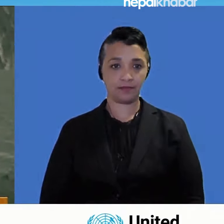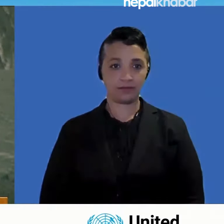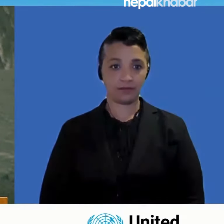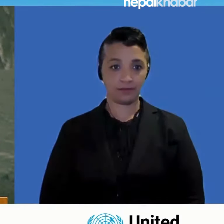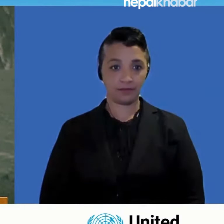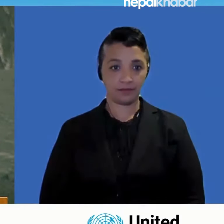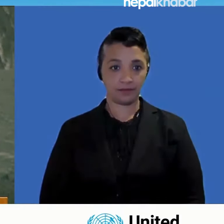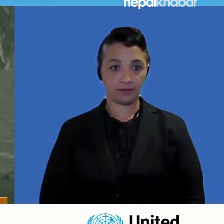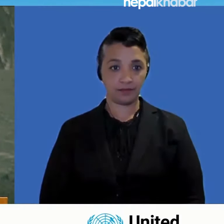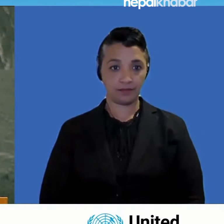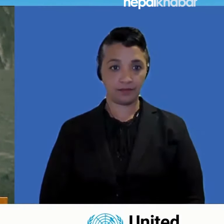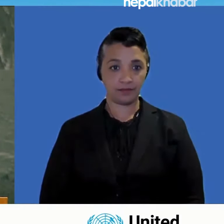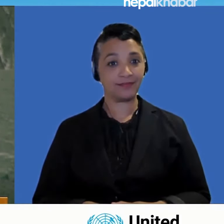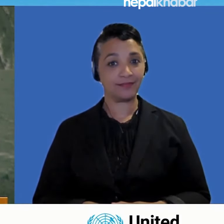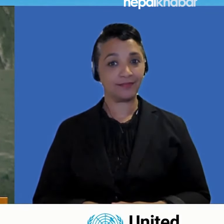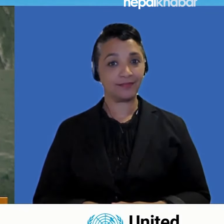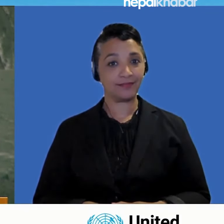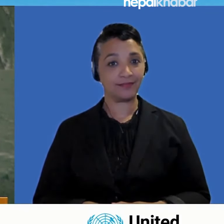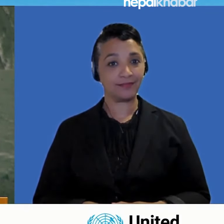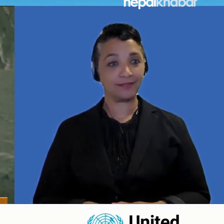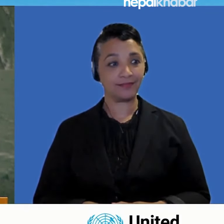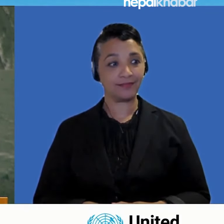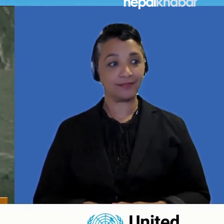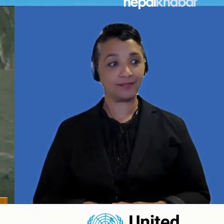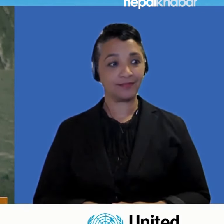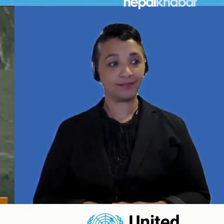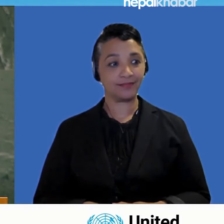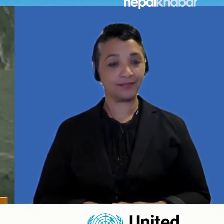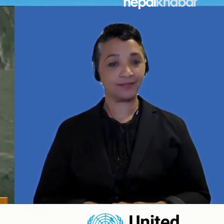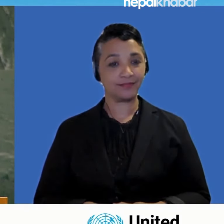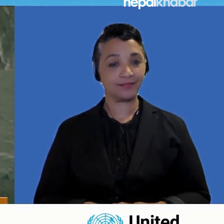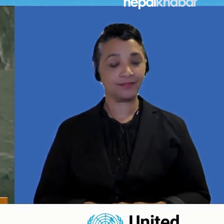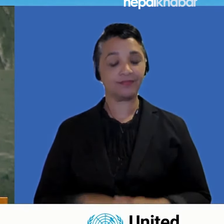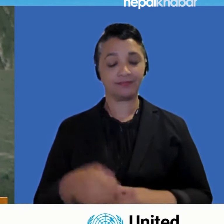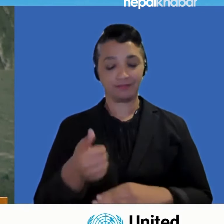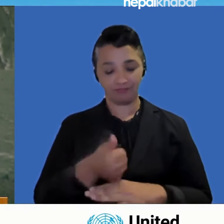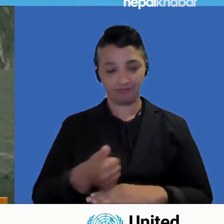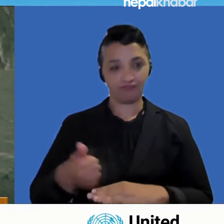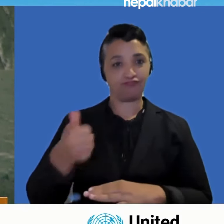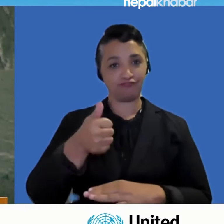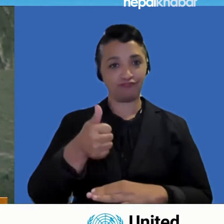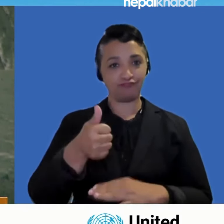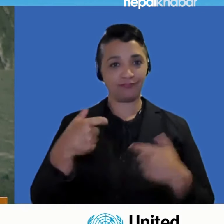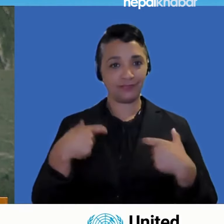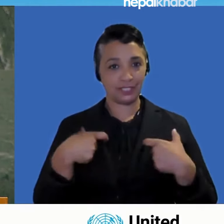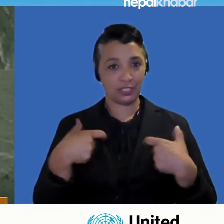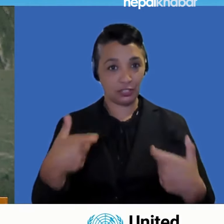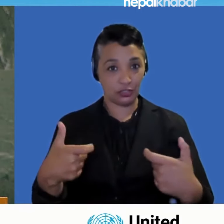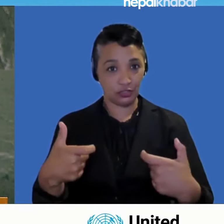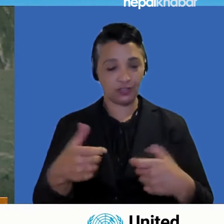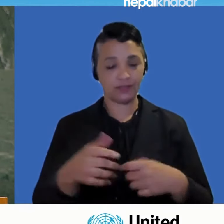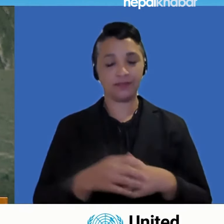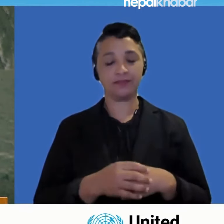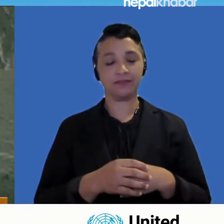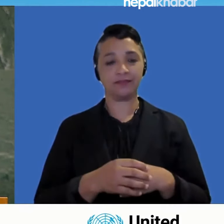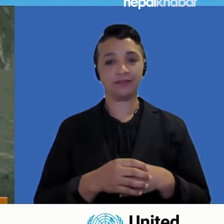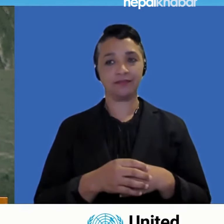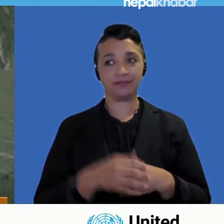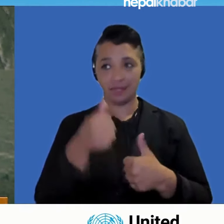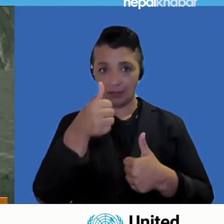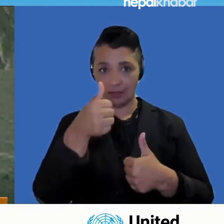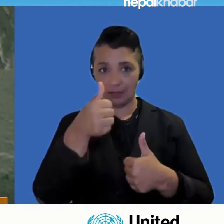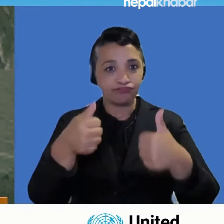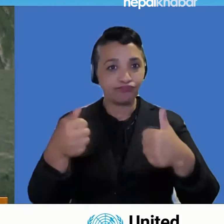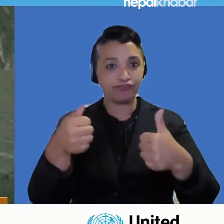Mr. President, Mr. Secretary-General, Excellencies, Distinguished Delegates, Namaste.